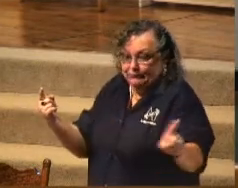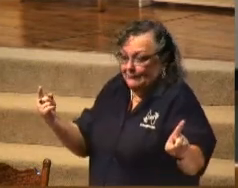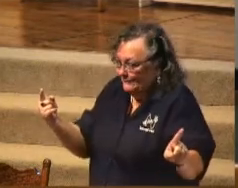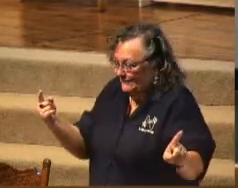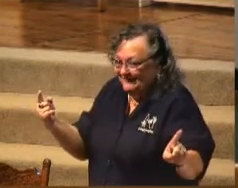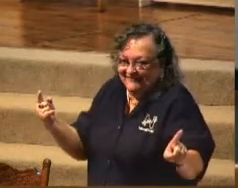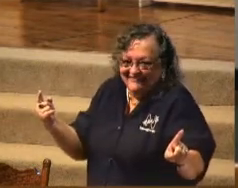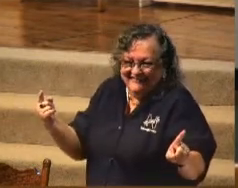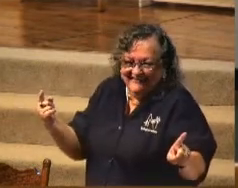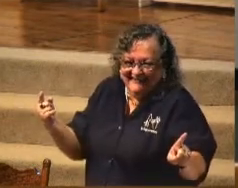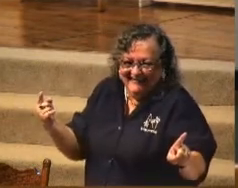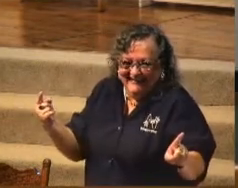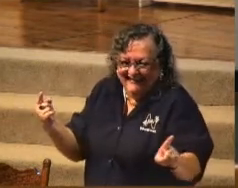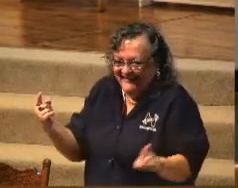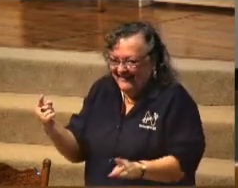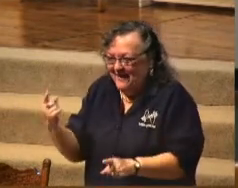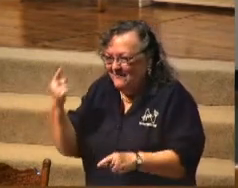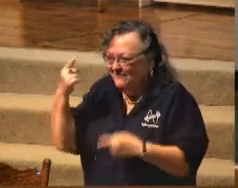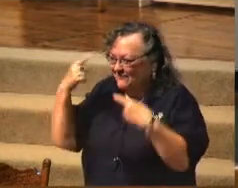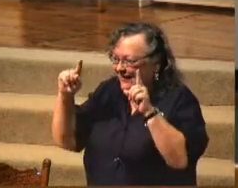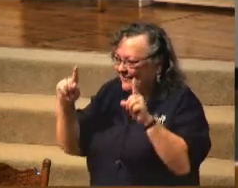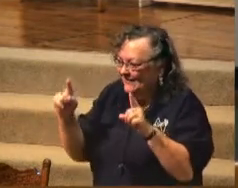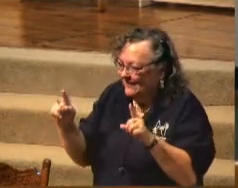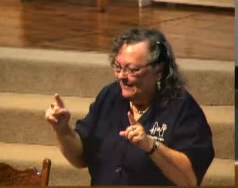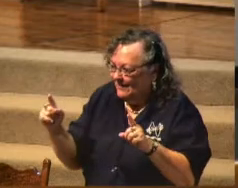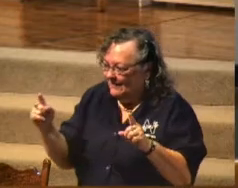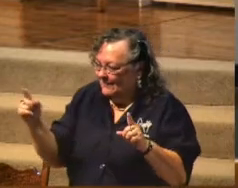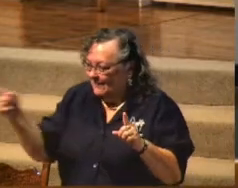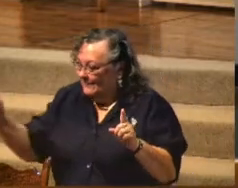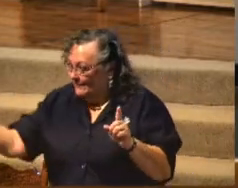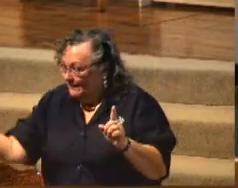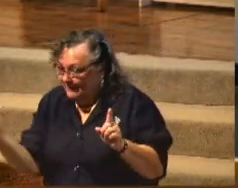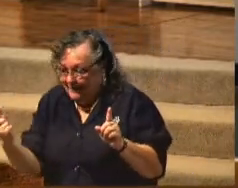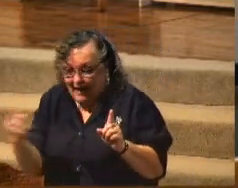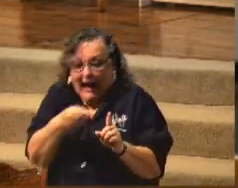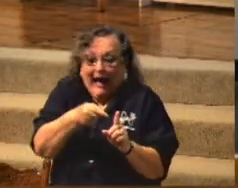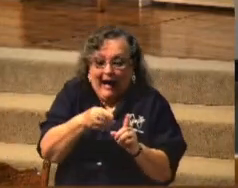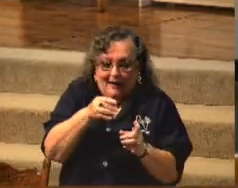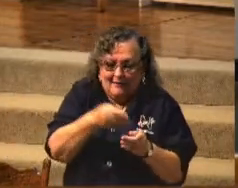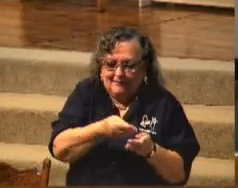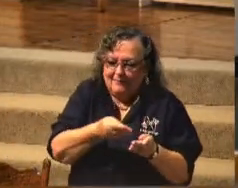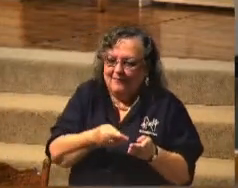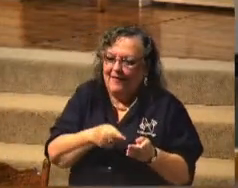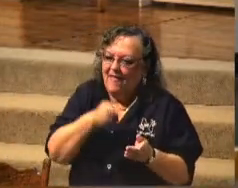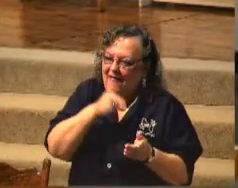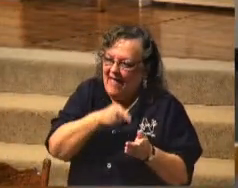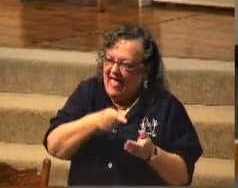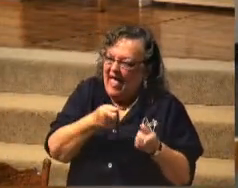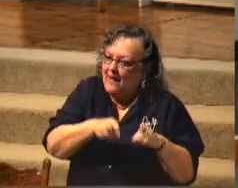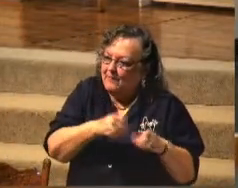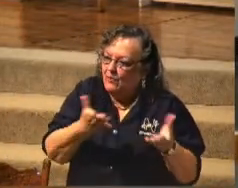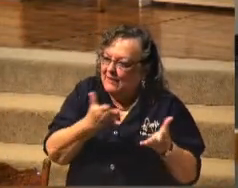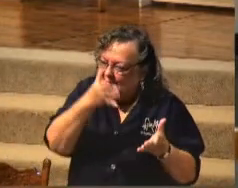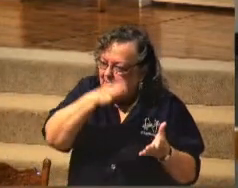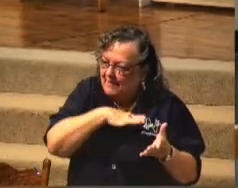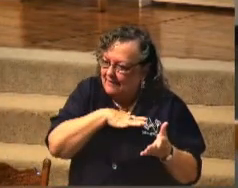all that kind of thing. And finally, he got one to him. That gentleman trusted Christ as his Savior.